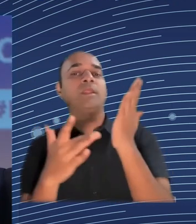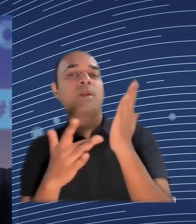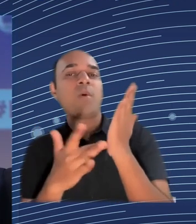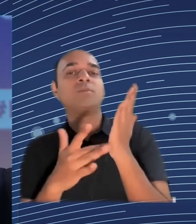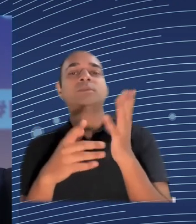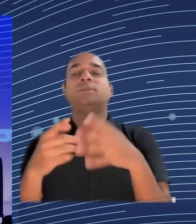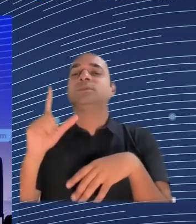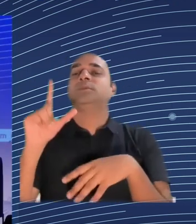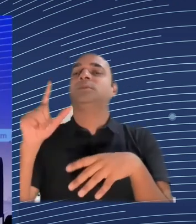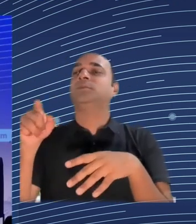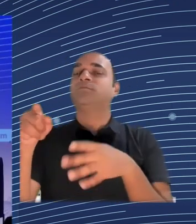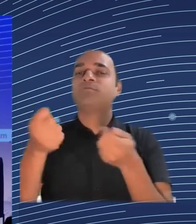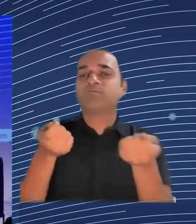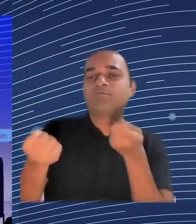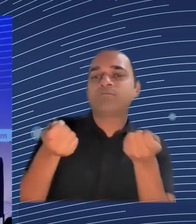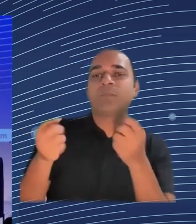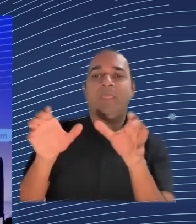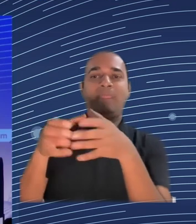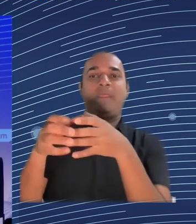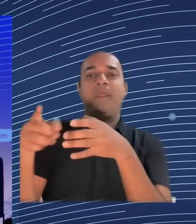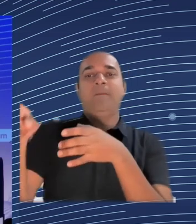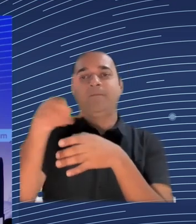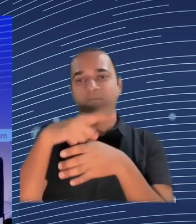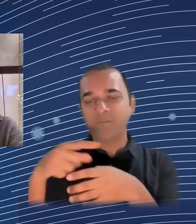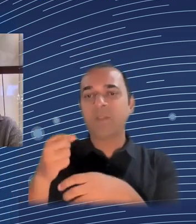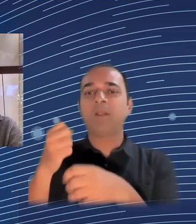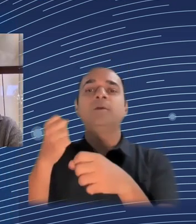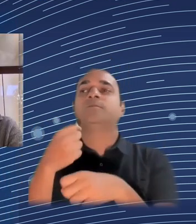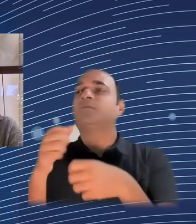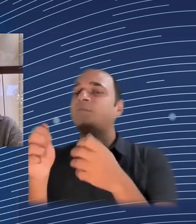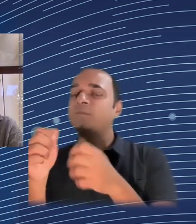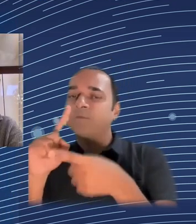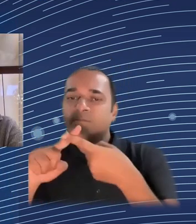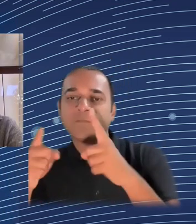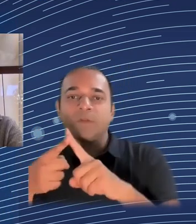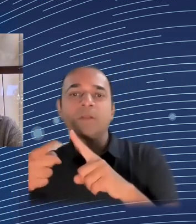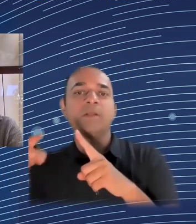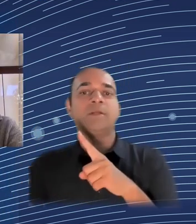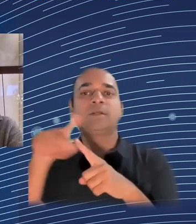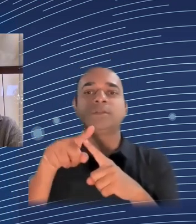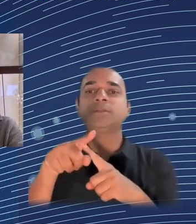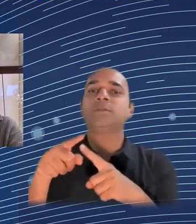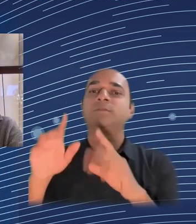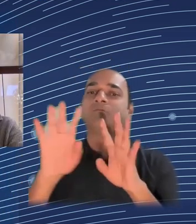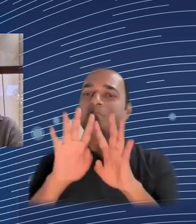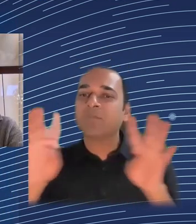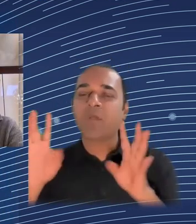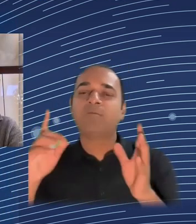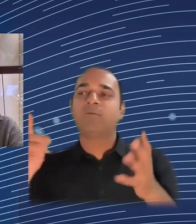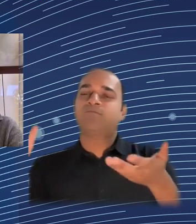participation. And above all, I thank our excellent panelists in London as well as here on-site. Please join me in thanking them.